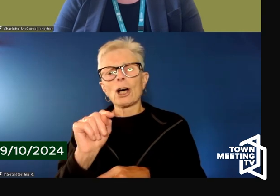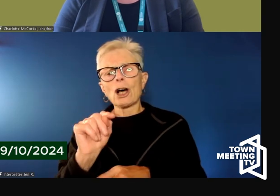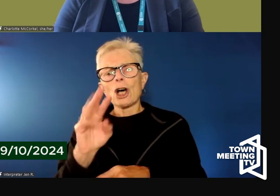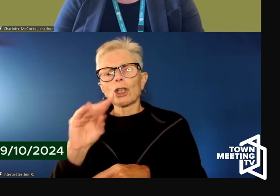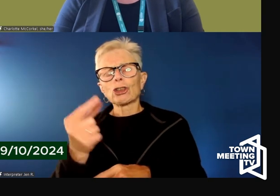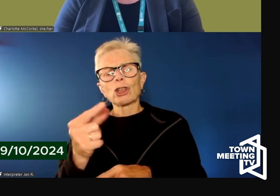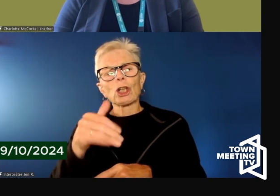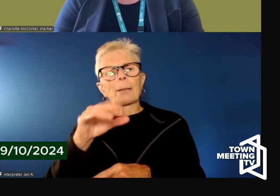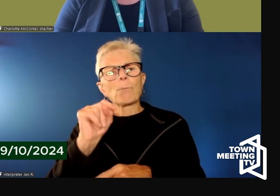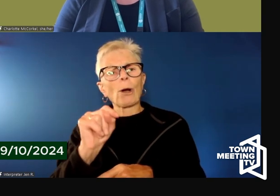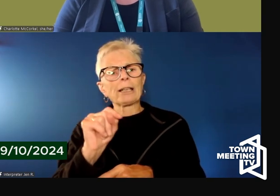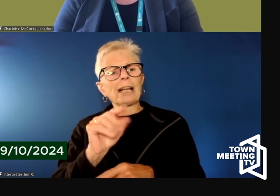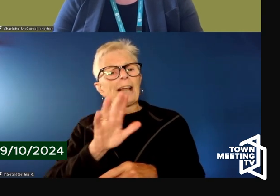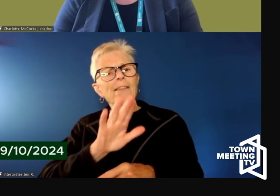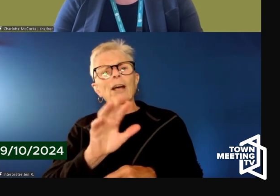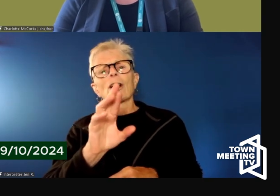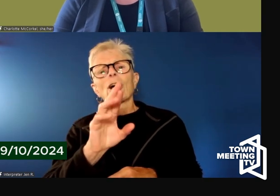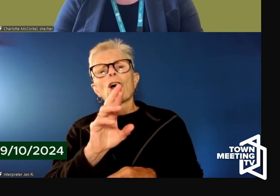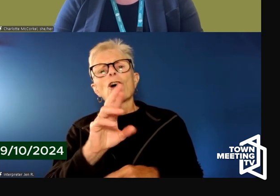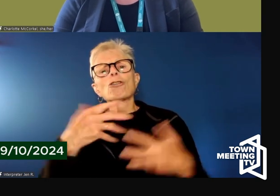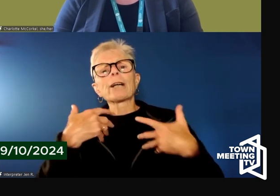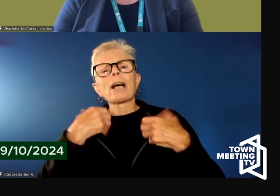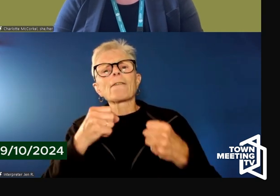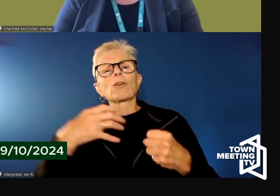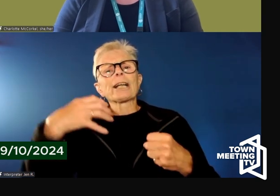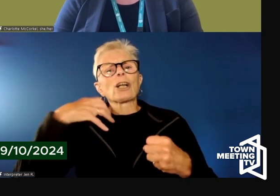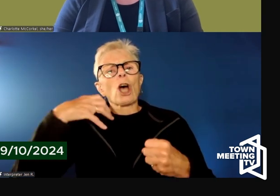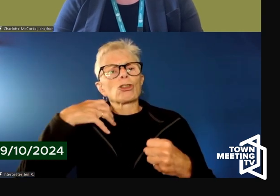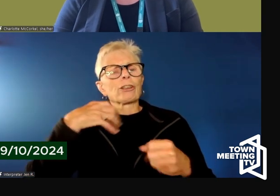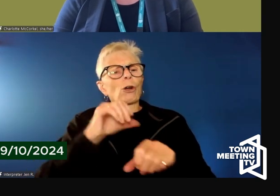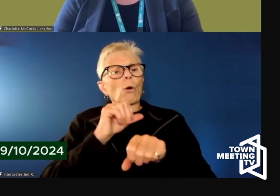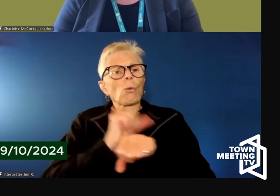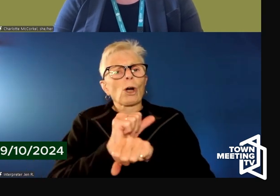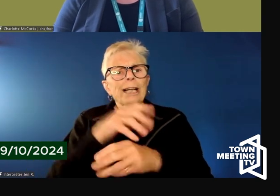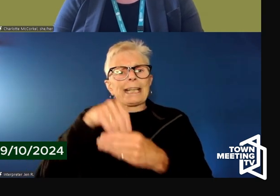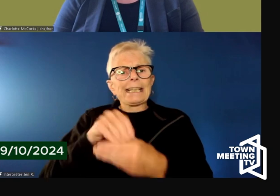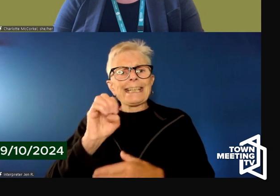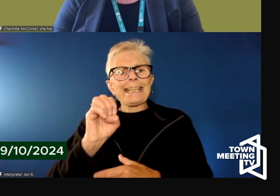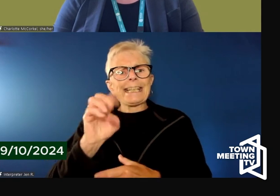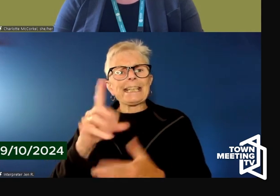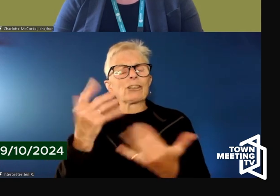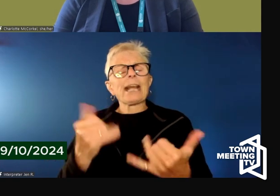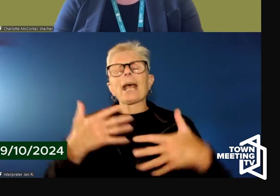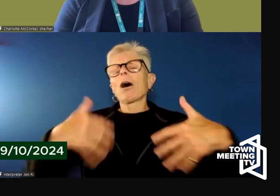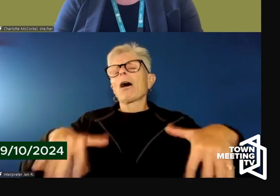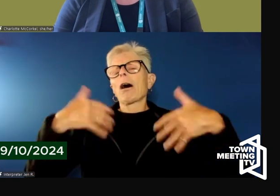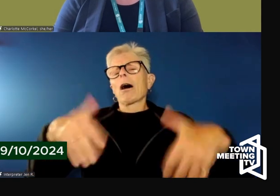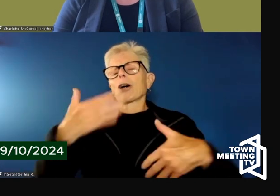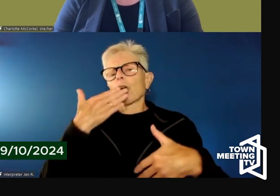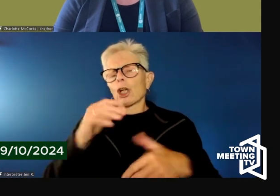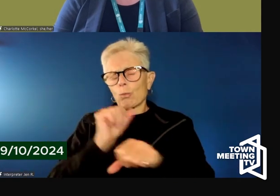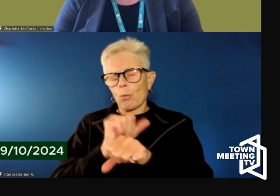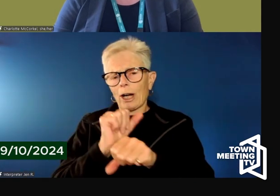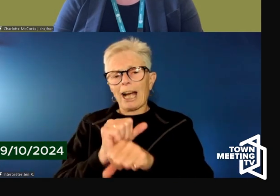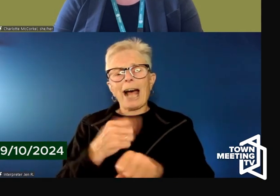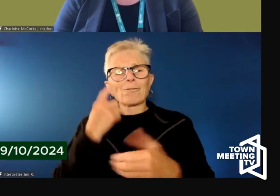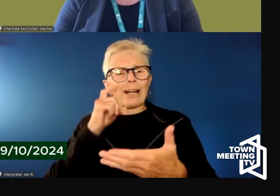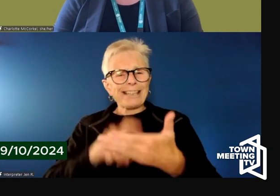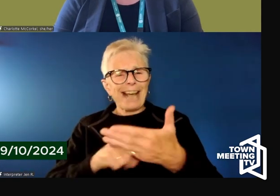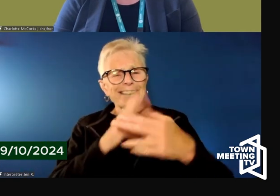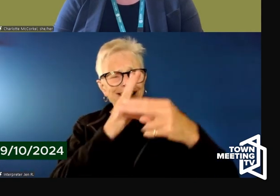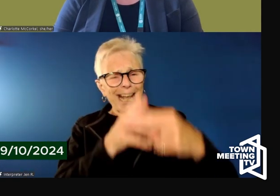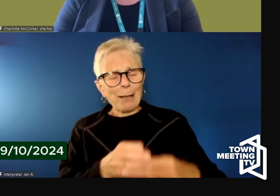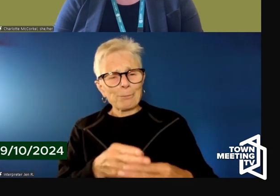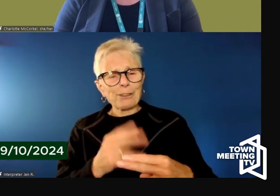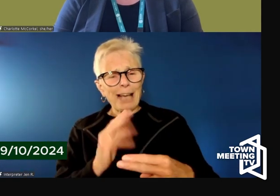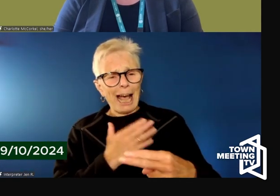recovery coaches do in our emergency department today. I actually recognize some names on the the guest